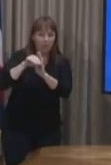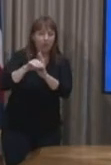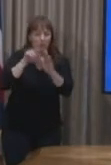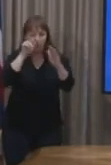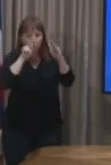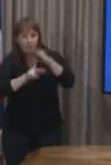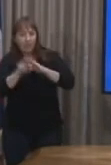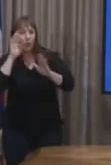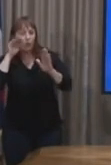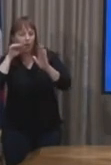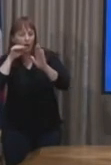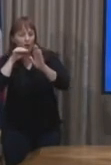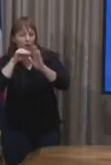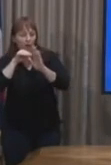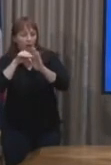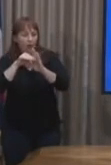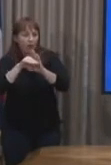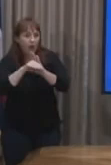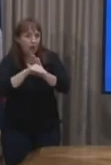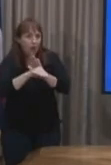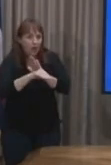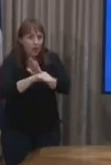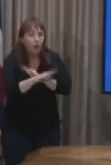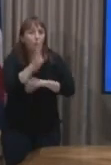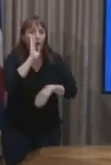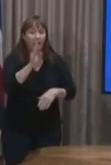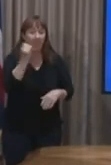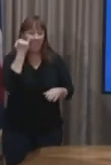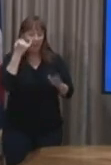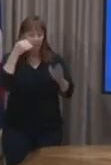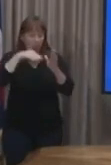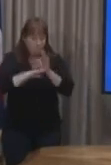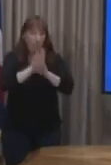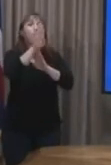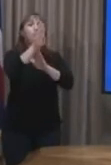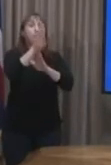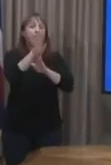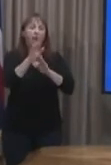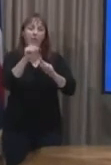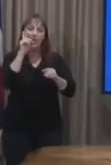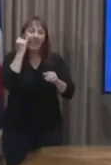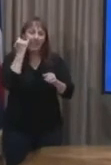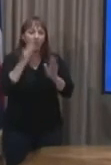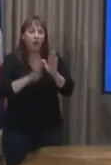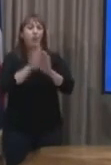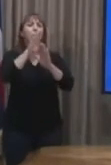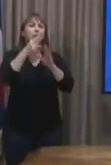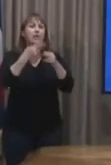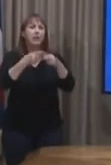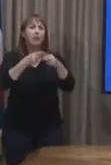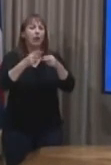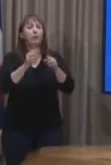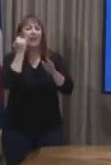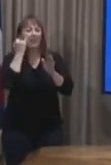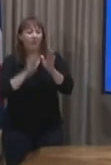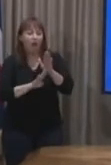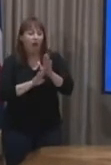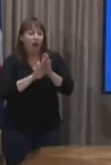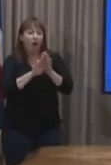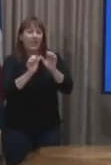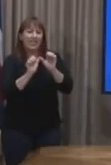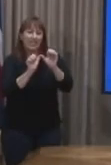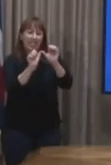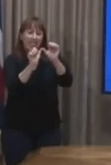continue to trend down. Should there be a spike and a sustained spike, you know, we do know that the number of cases